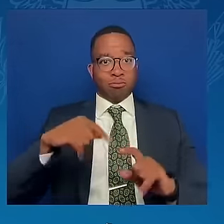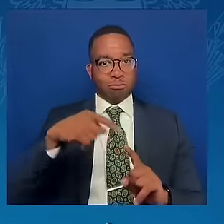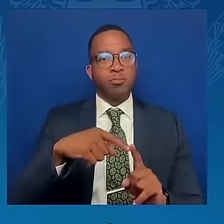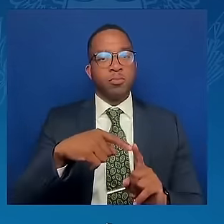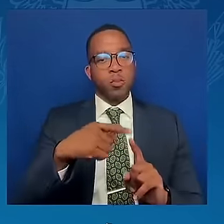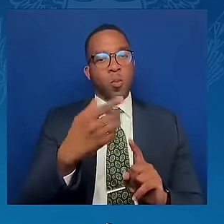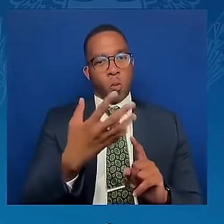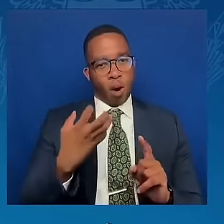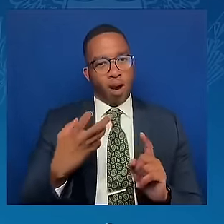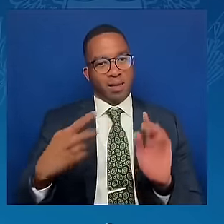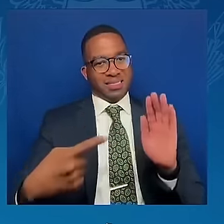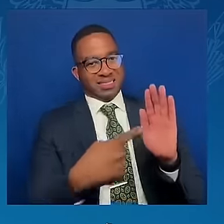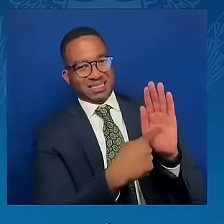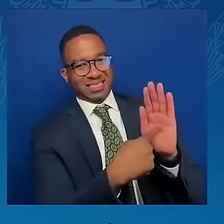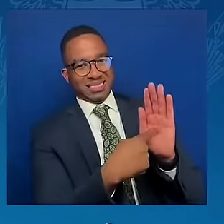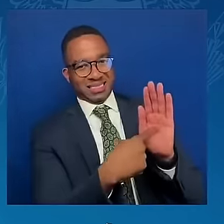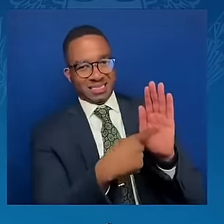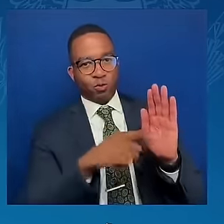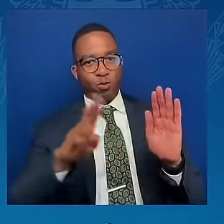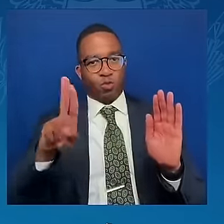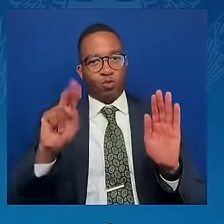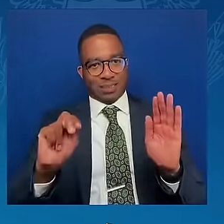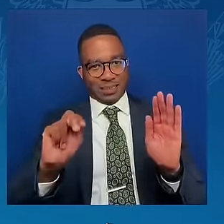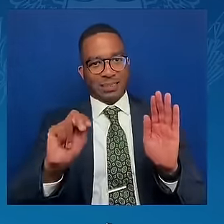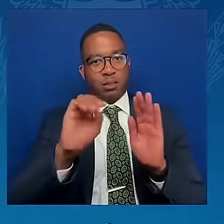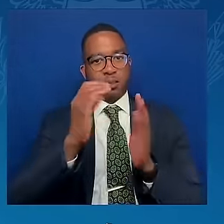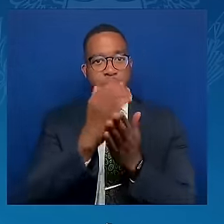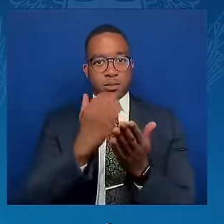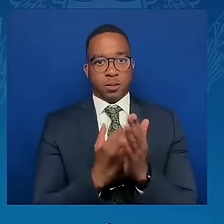Thank you very much. Thank you.